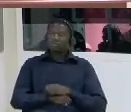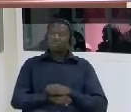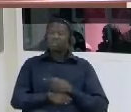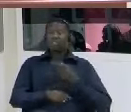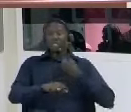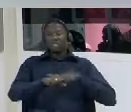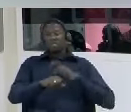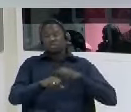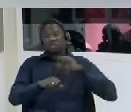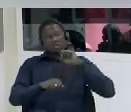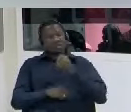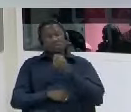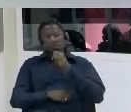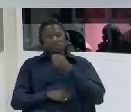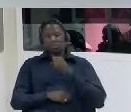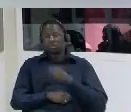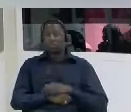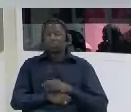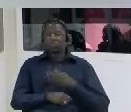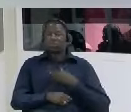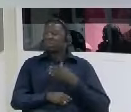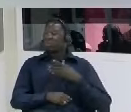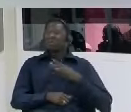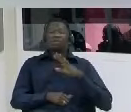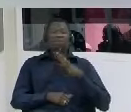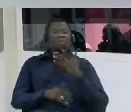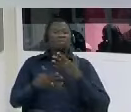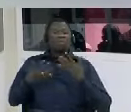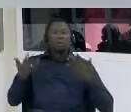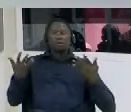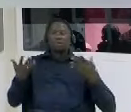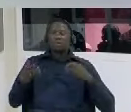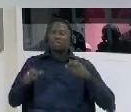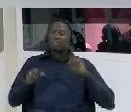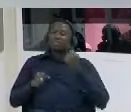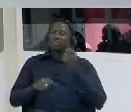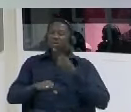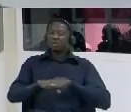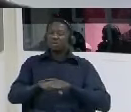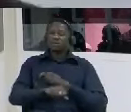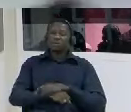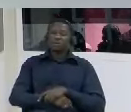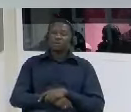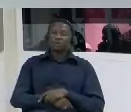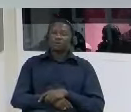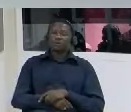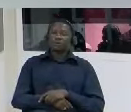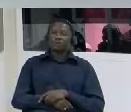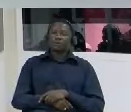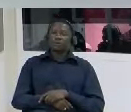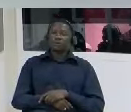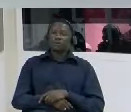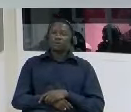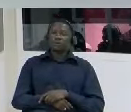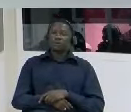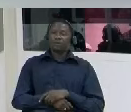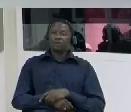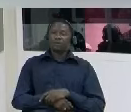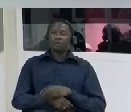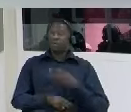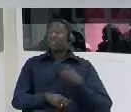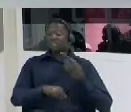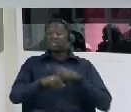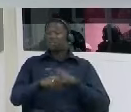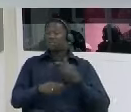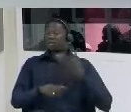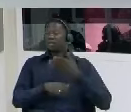we definitely experienced a lot of difficulties and in the interim many grand soldiers have fallen down